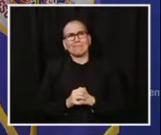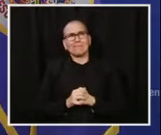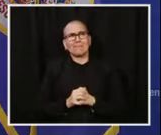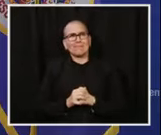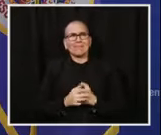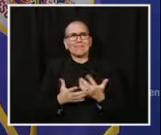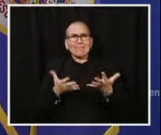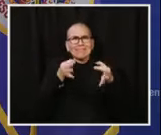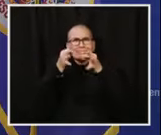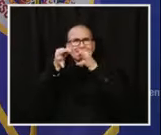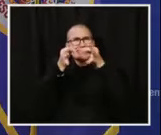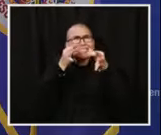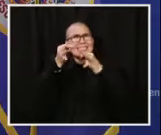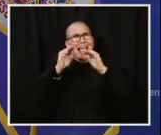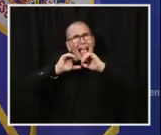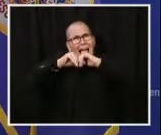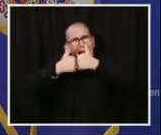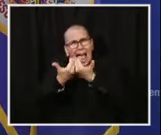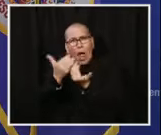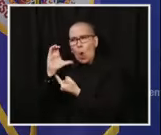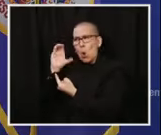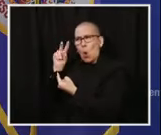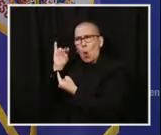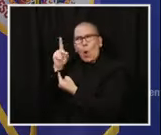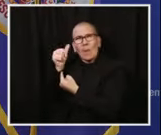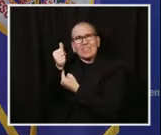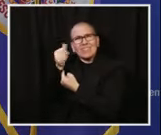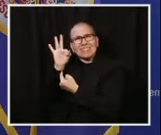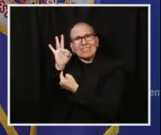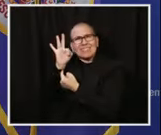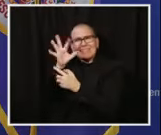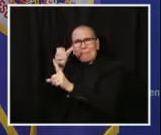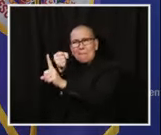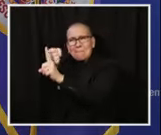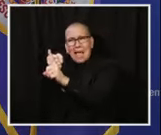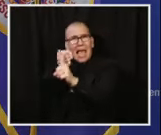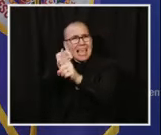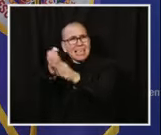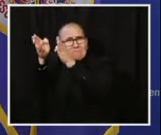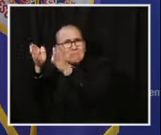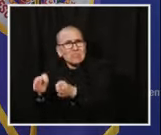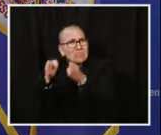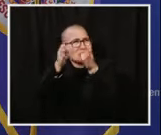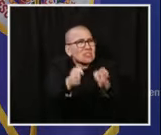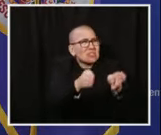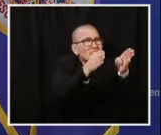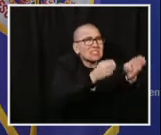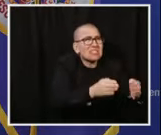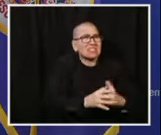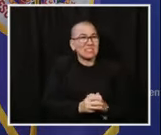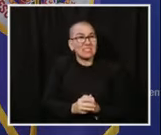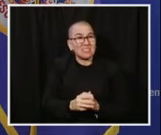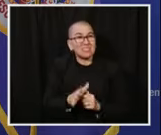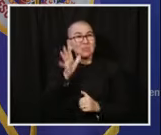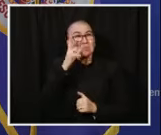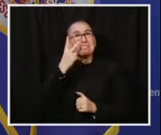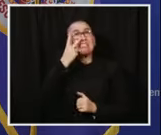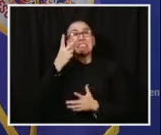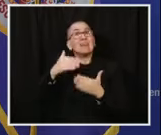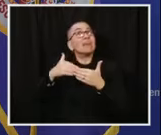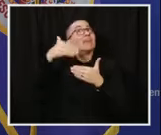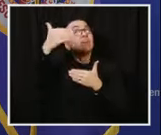important parts of our community and our neighbors. And we are so close now to seeing the next phase, the next chapter in this journey